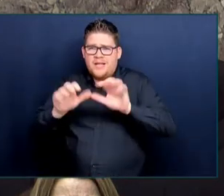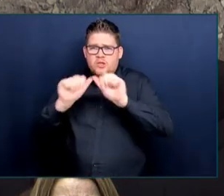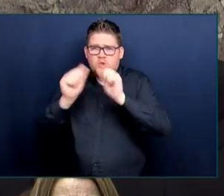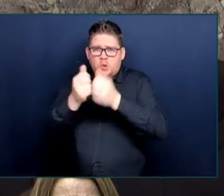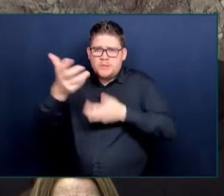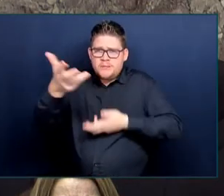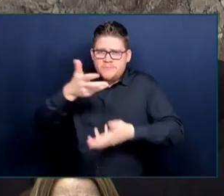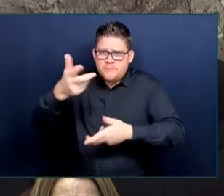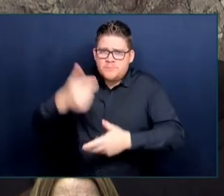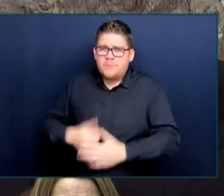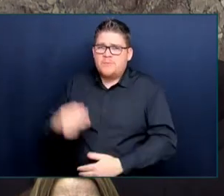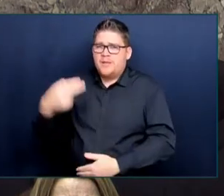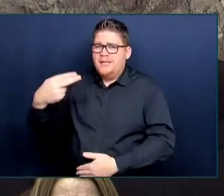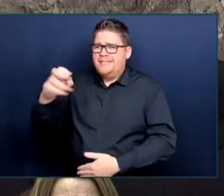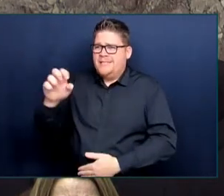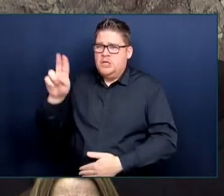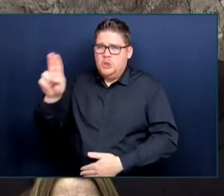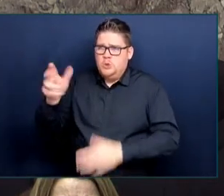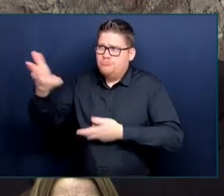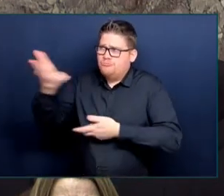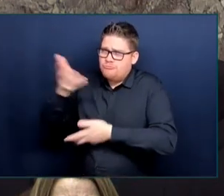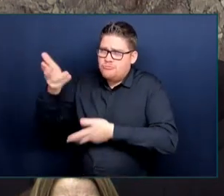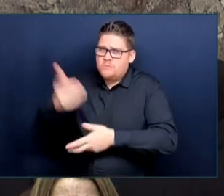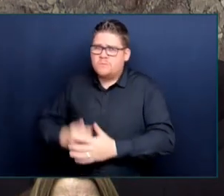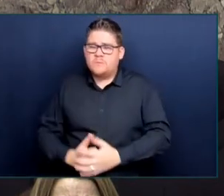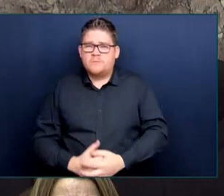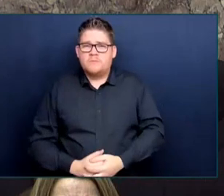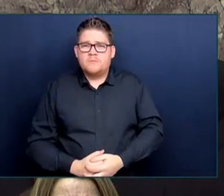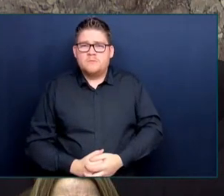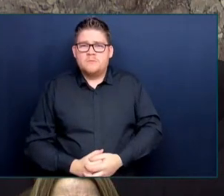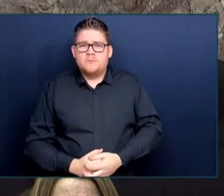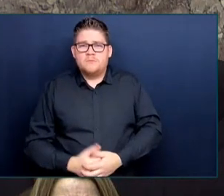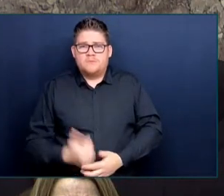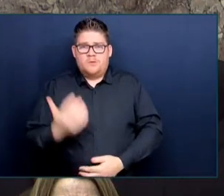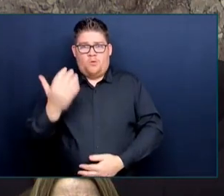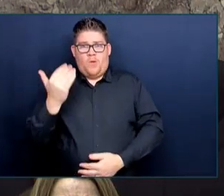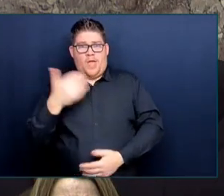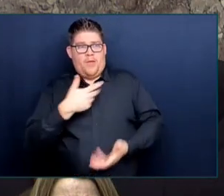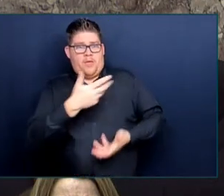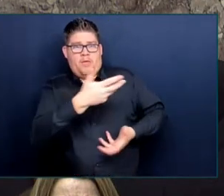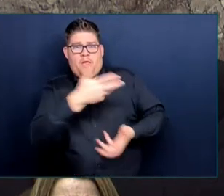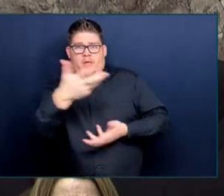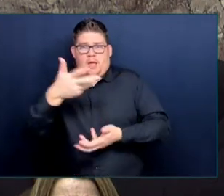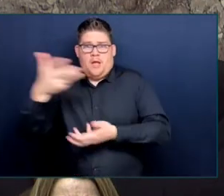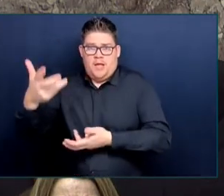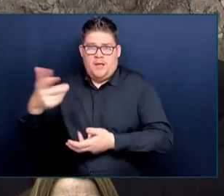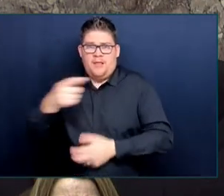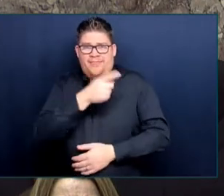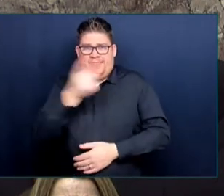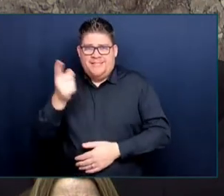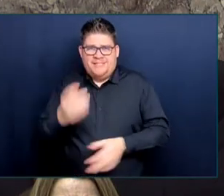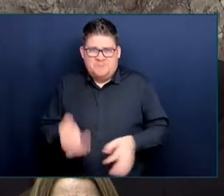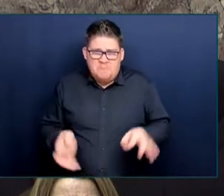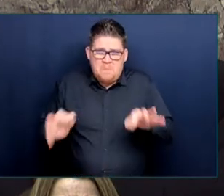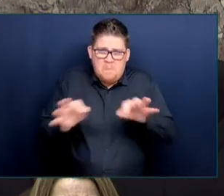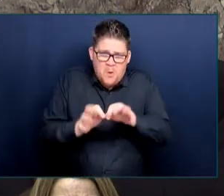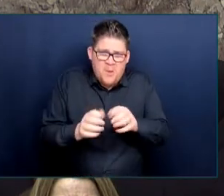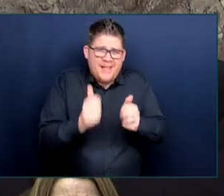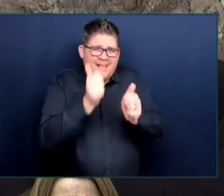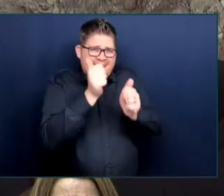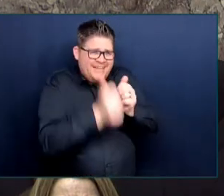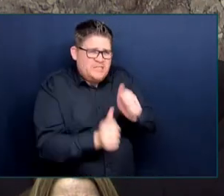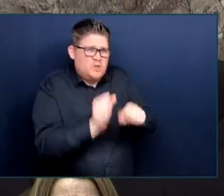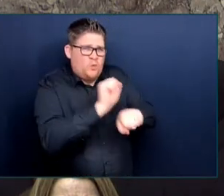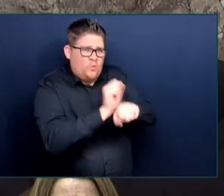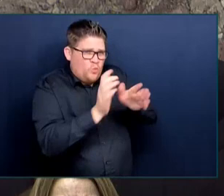And the reason we're doing it is we know how important it is to every health care worker and to every patient that they be safe in our hospitals